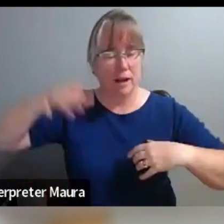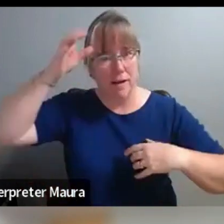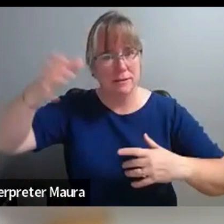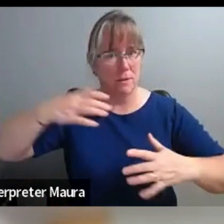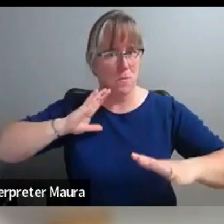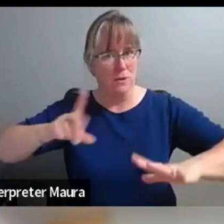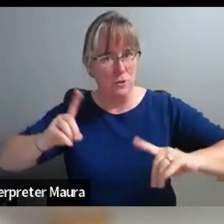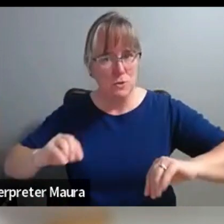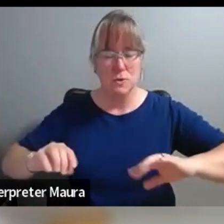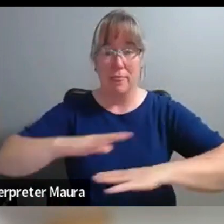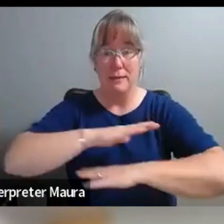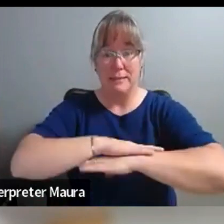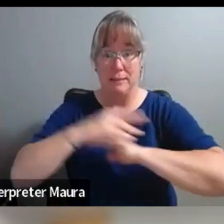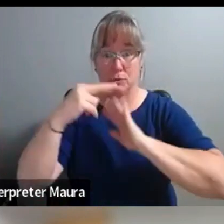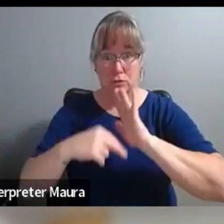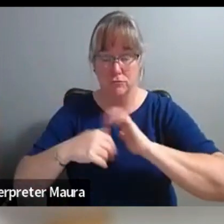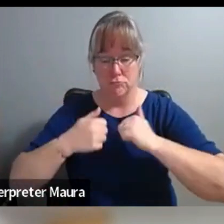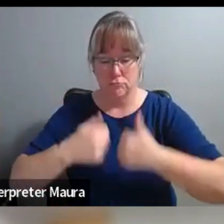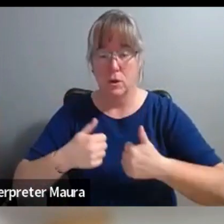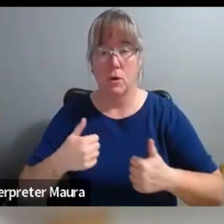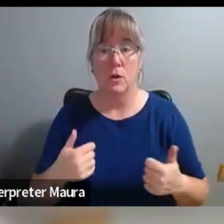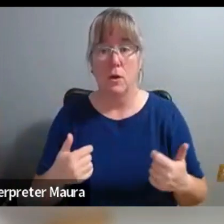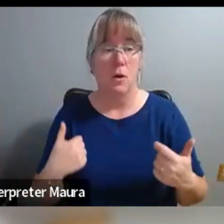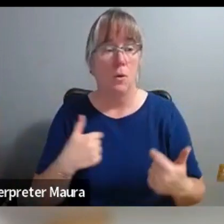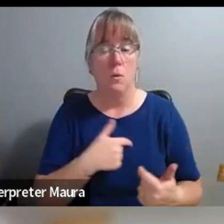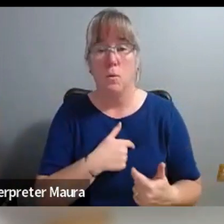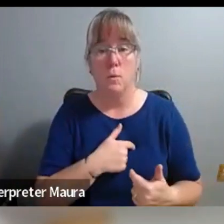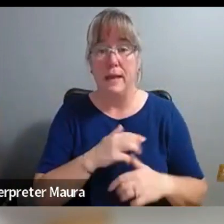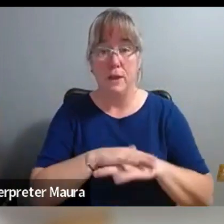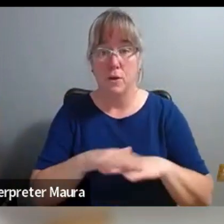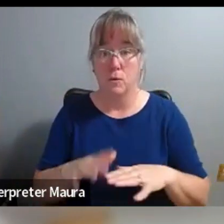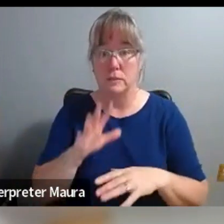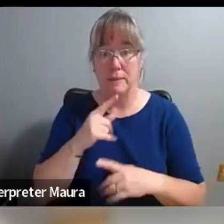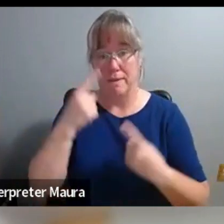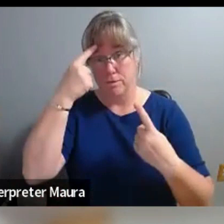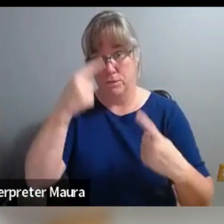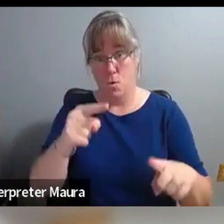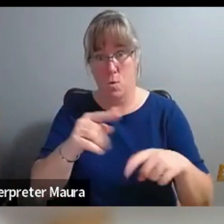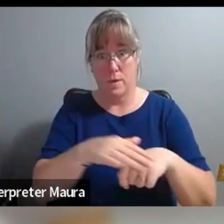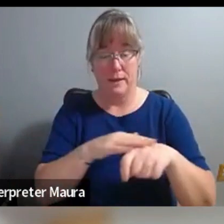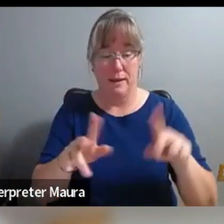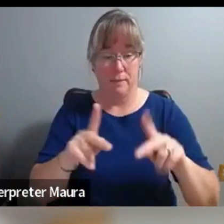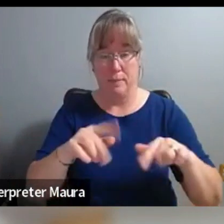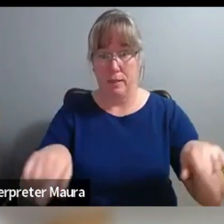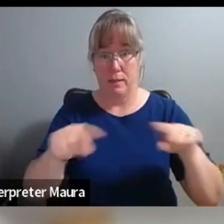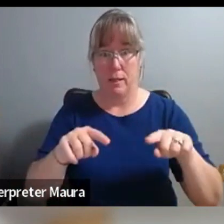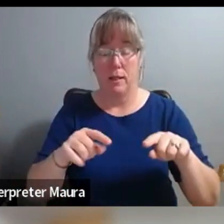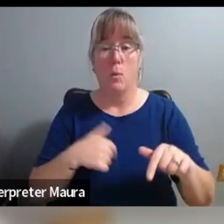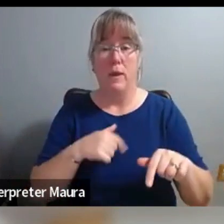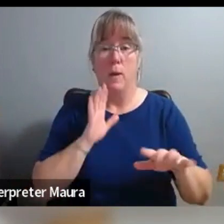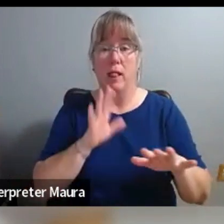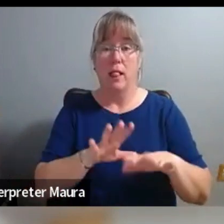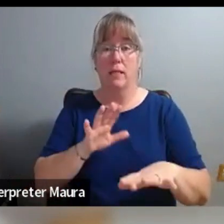at the table read, which was, we don't speak for native people. Let the, like, let's just get out of the way